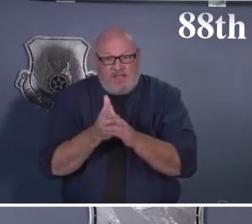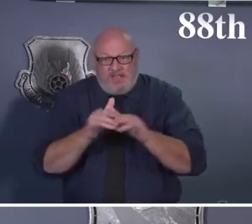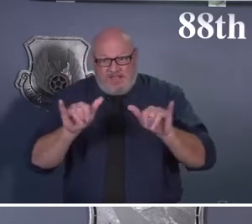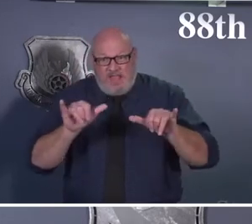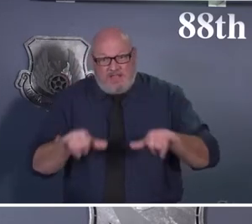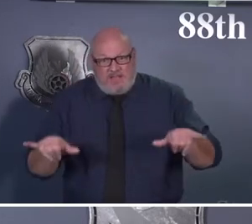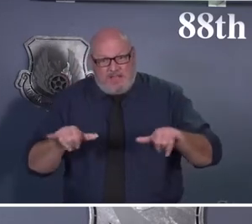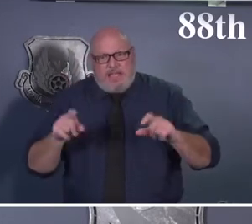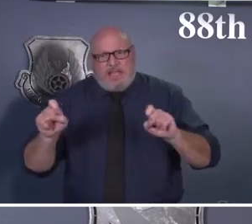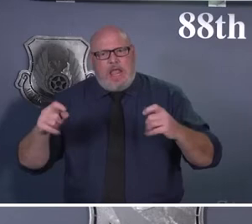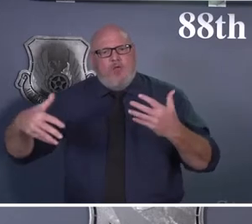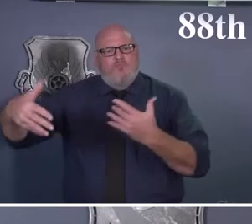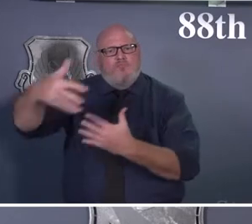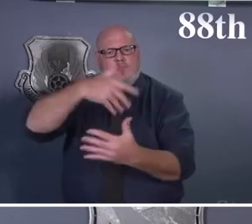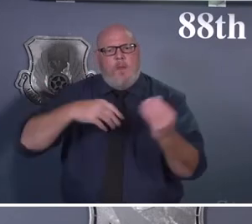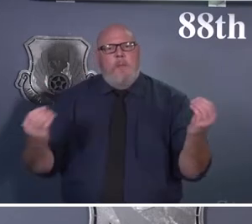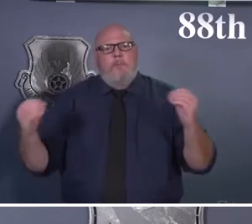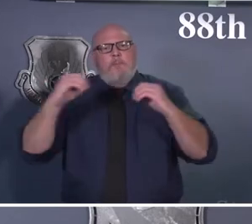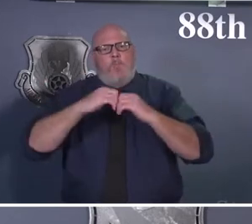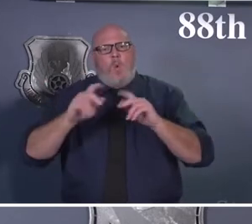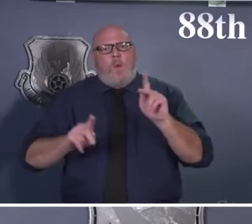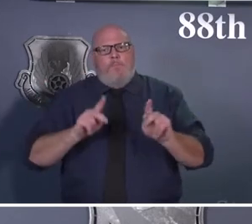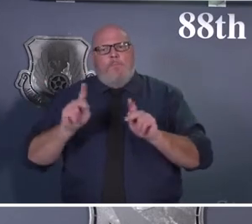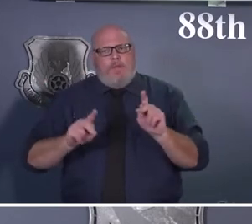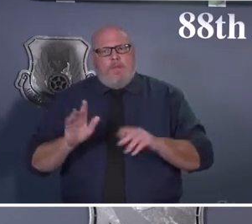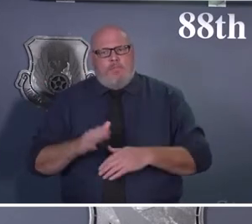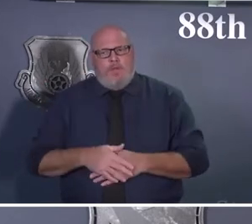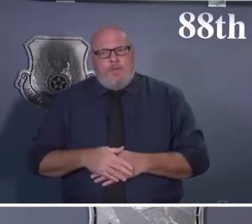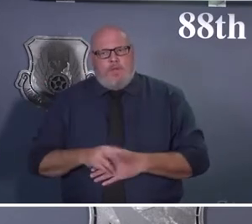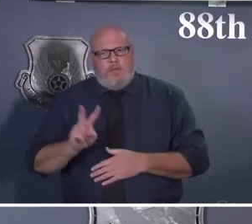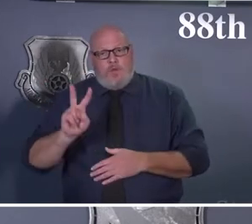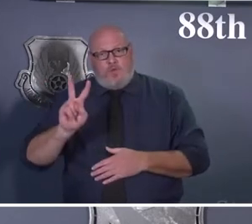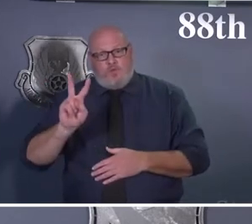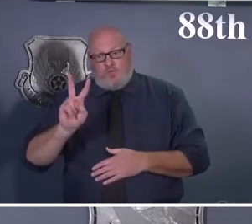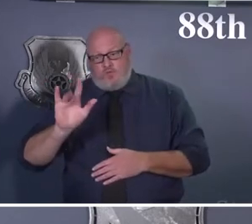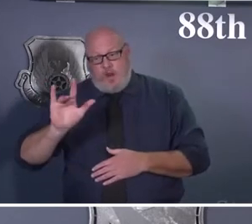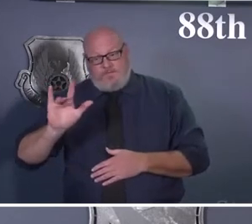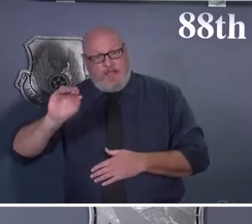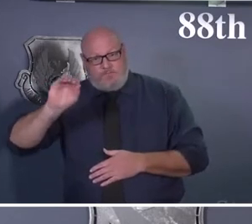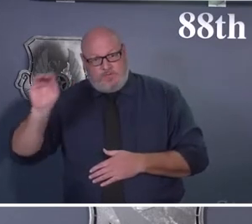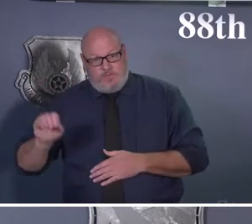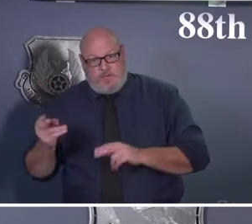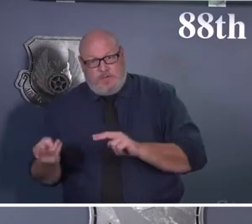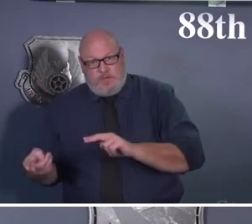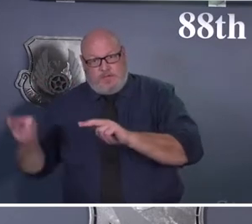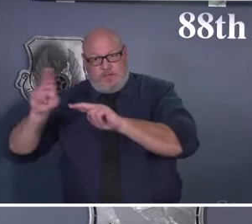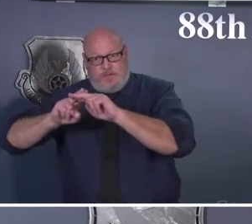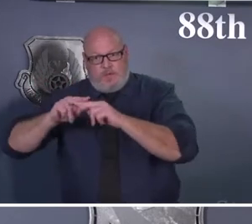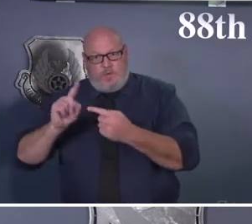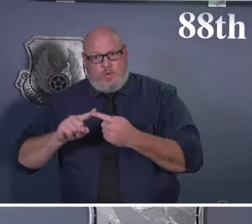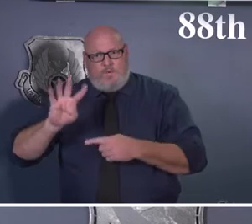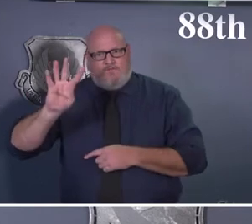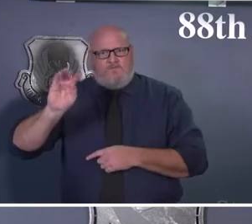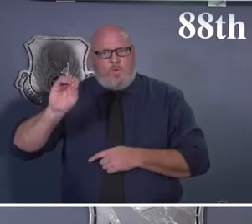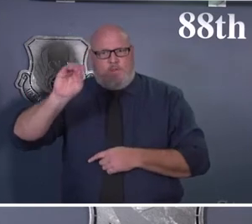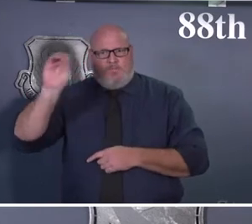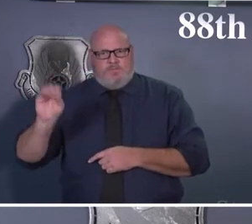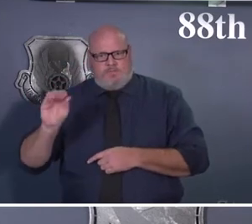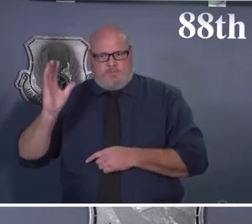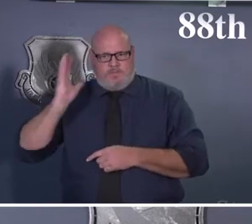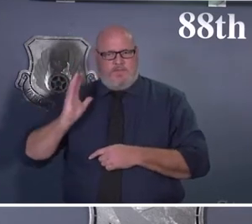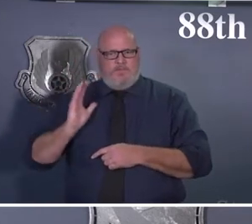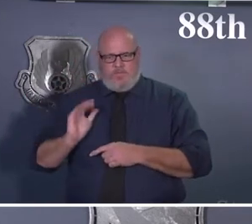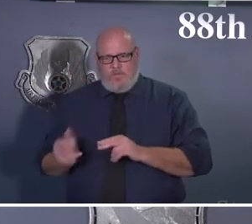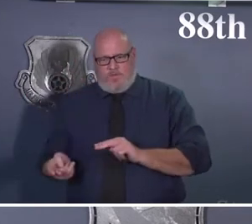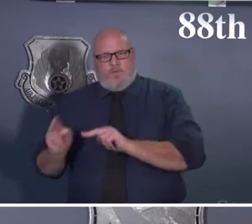around 40%. So we're going to be able to get more of us back together, which is what everybody would like to see happen. And those are going to be